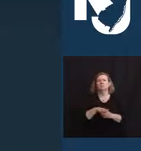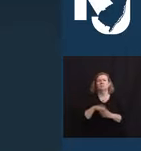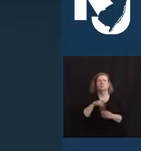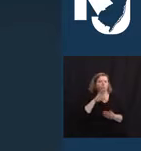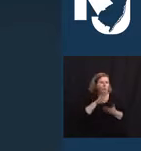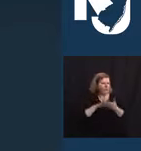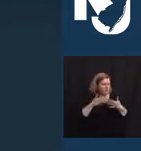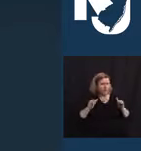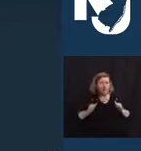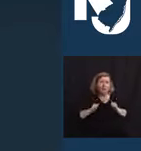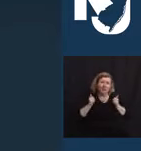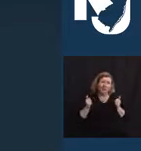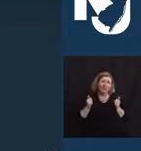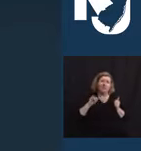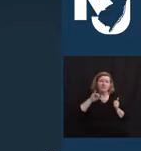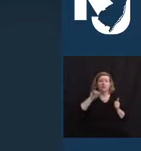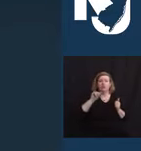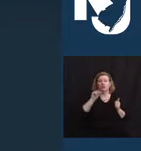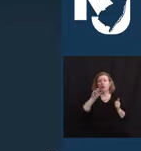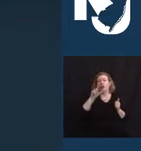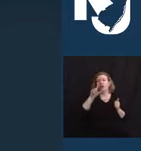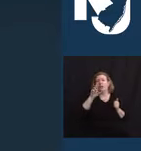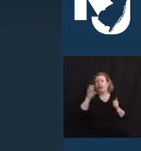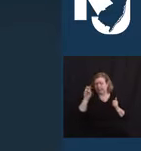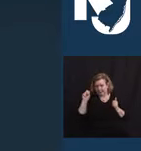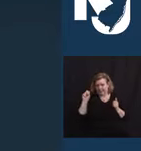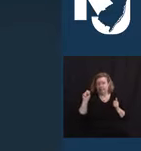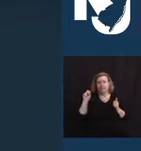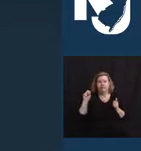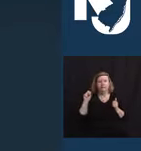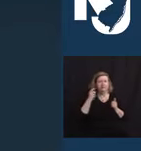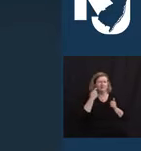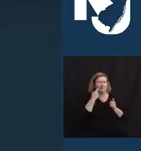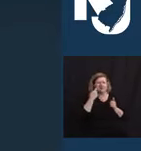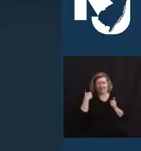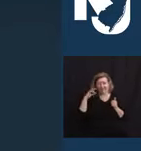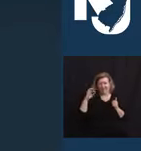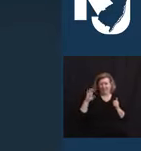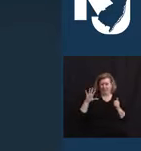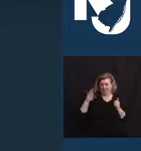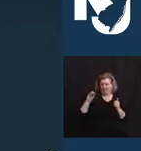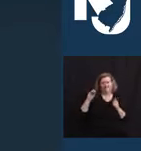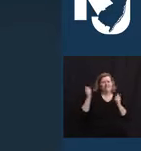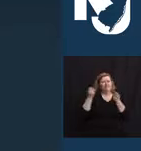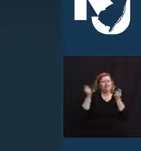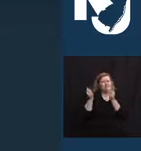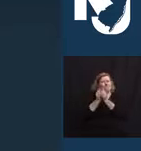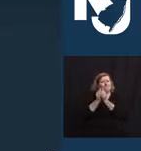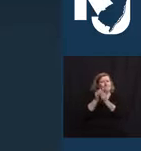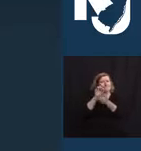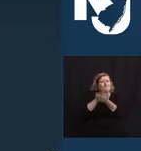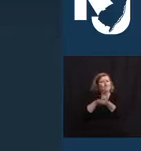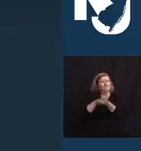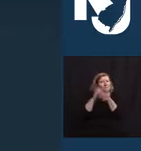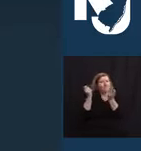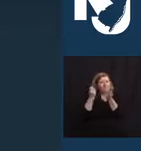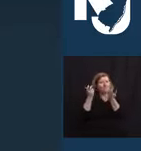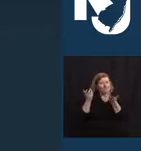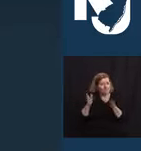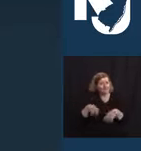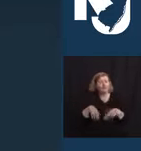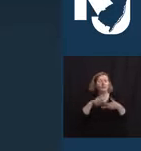with whom he had celebrated his 50th wedding anniversary this past February. He's also survived by two of his and Jarlene's children,